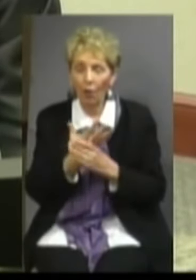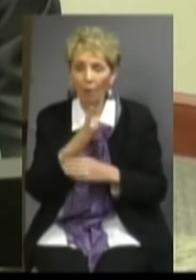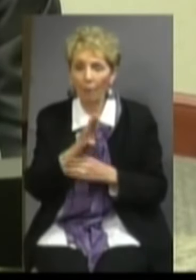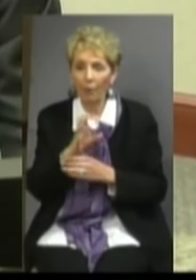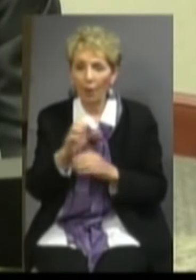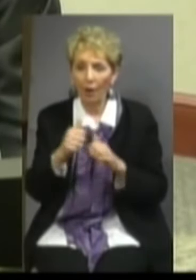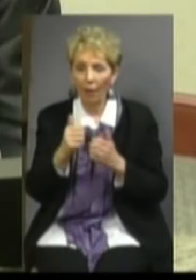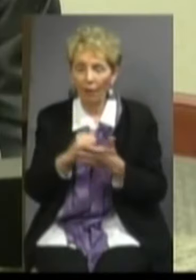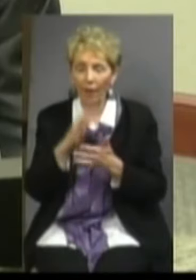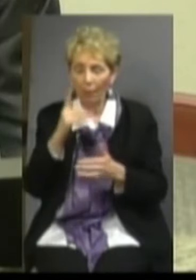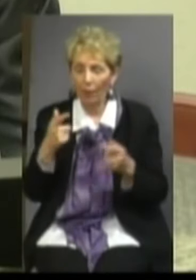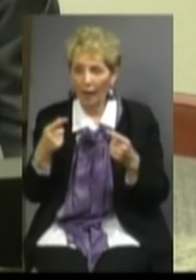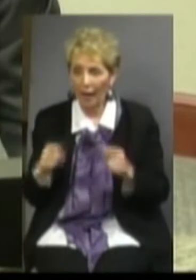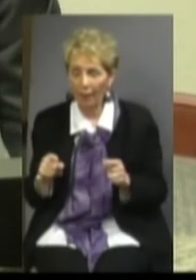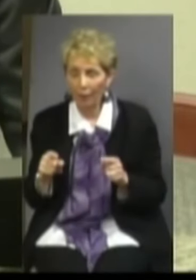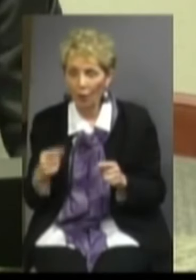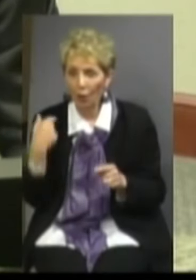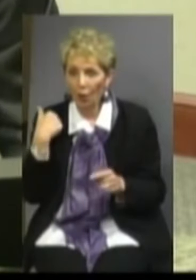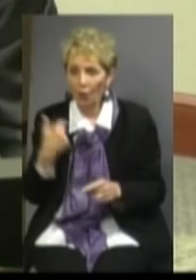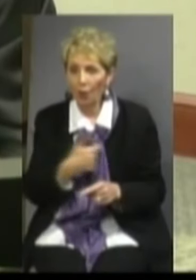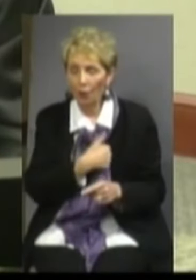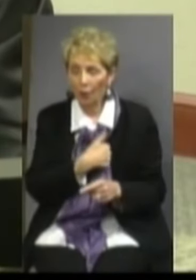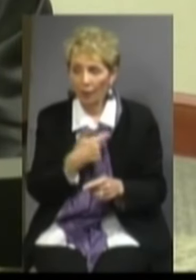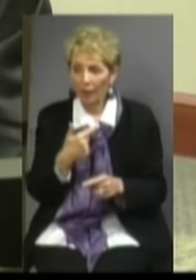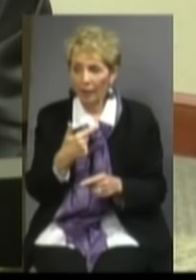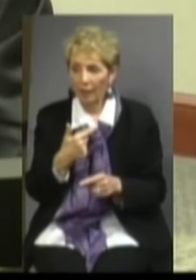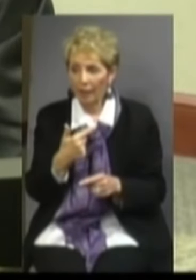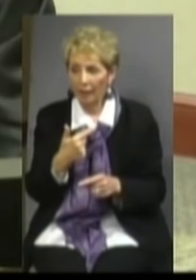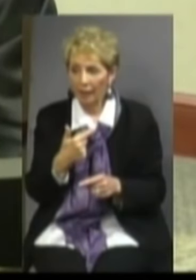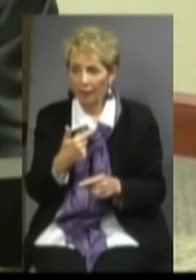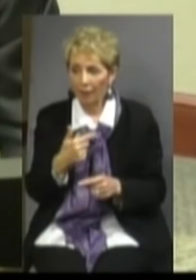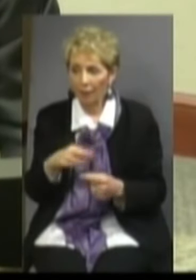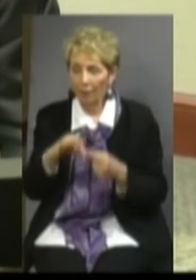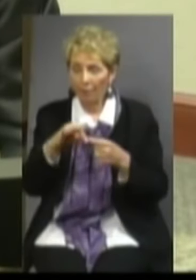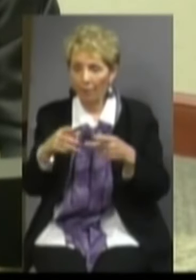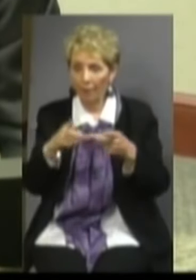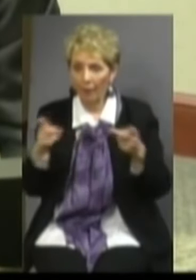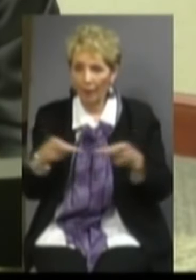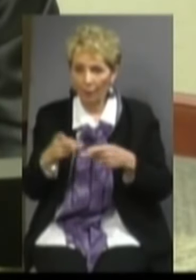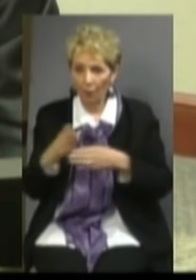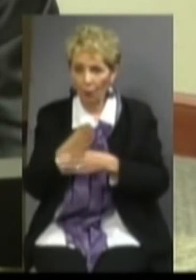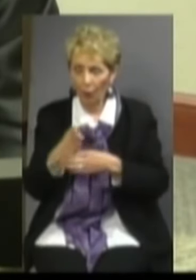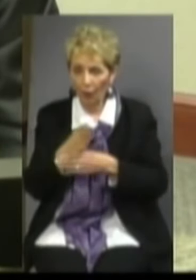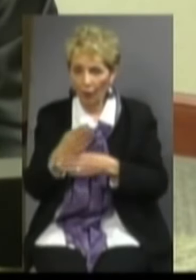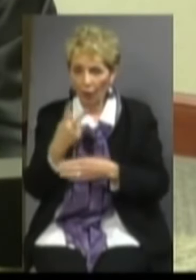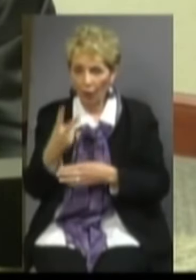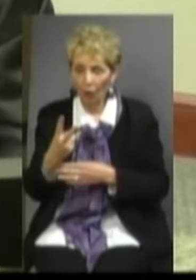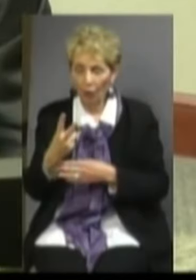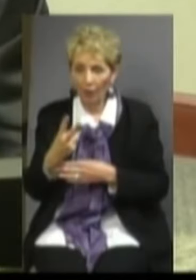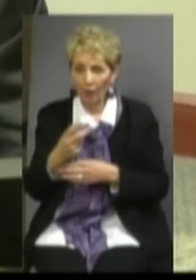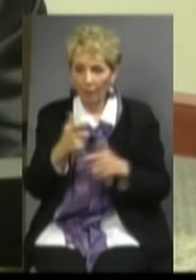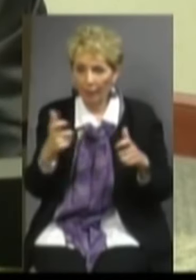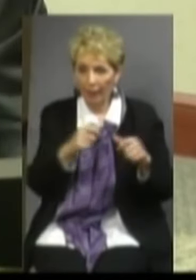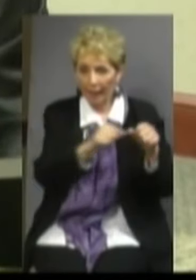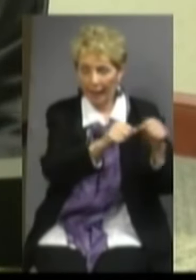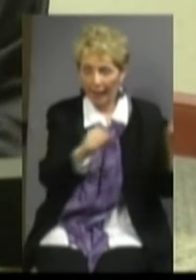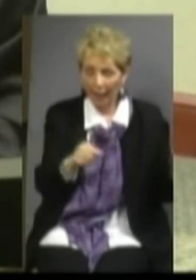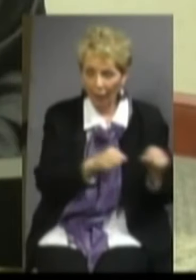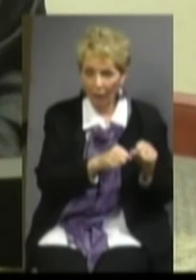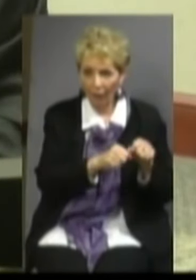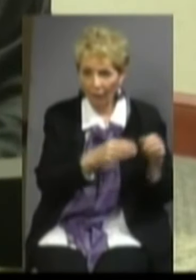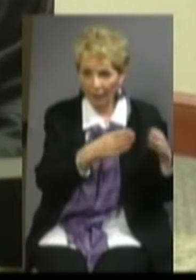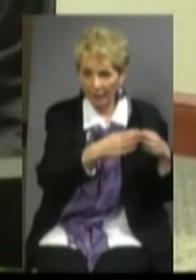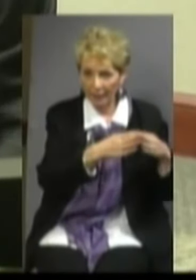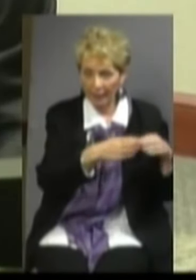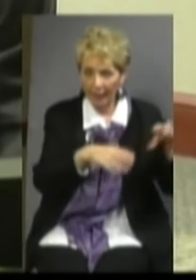and how that will happen. We are uniquely positioned in this state to be between two metropolitan areas, and if we take